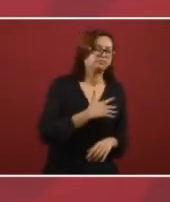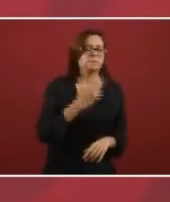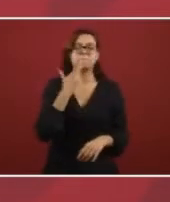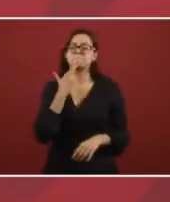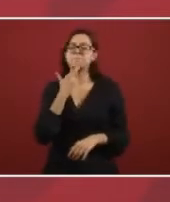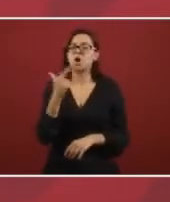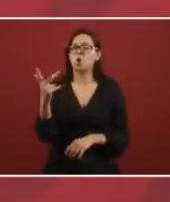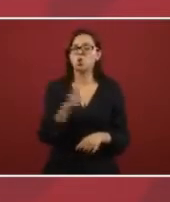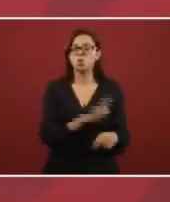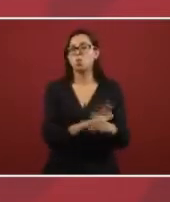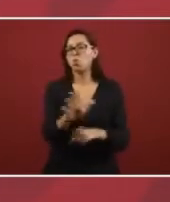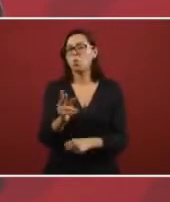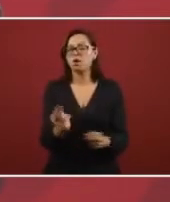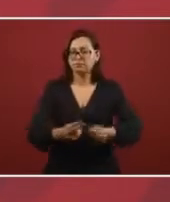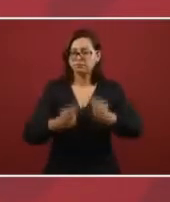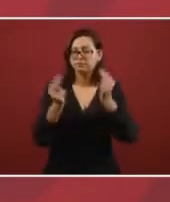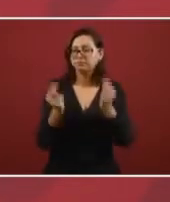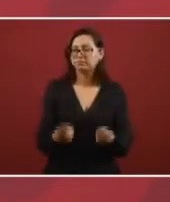what do we need